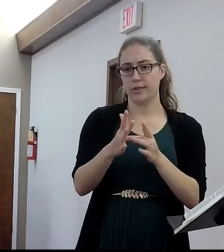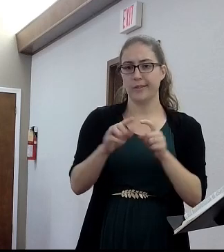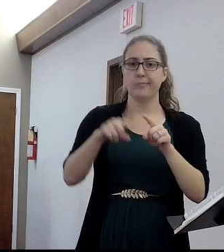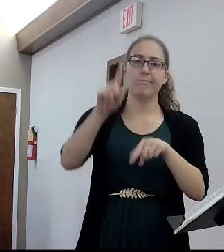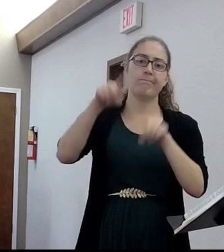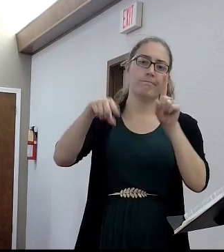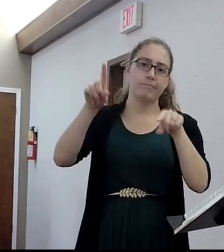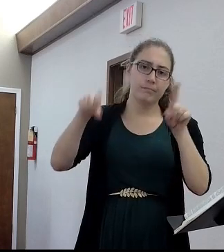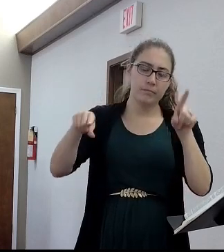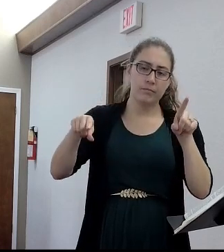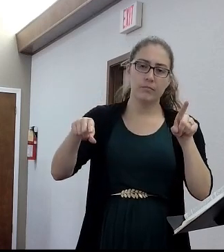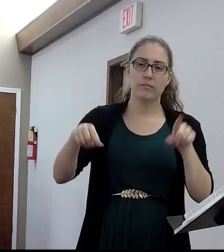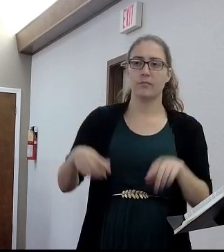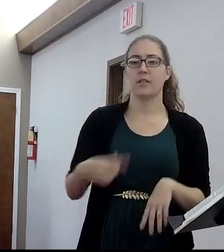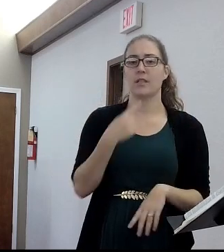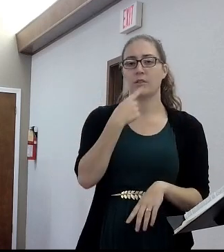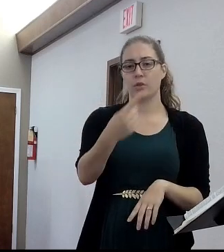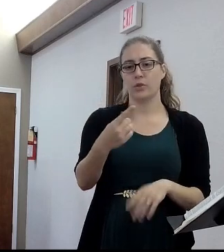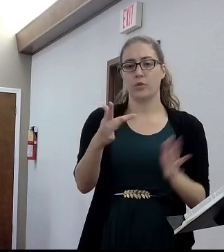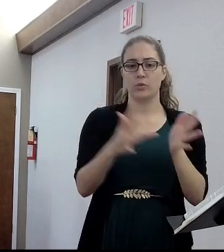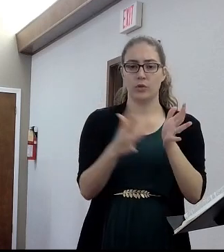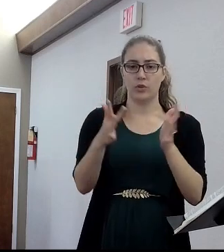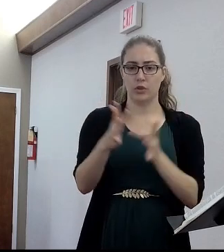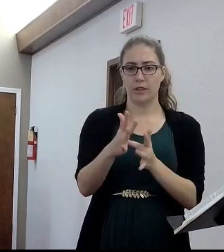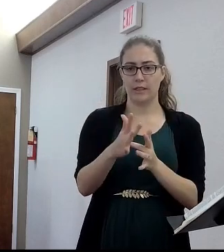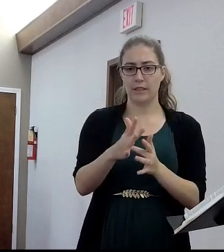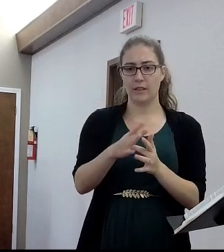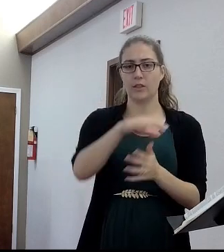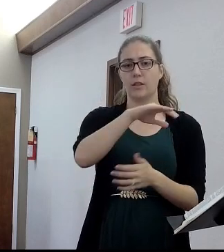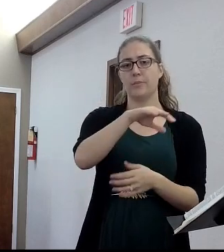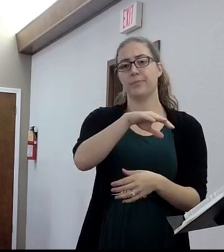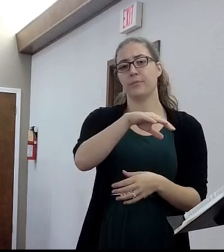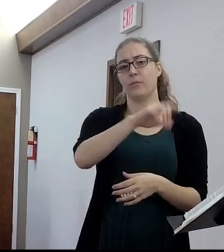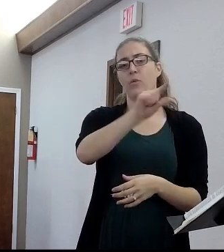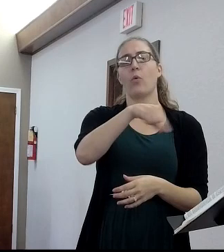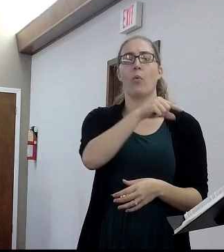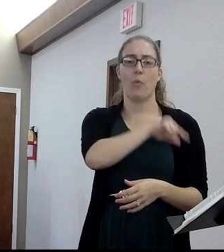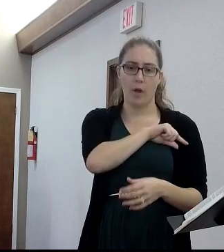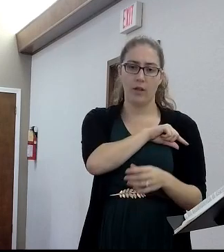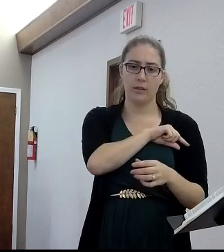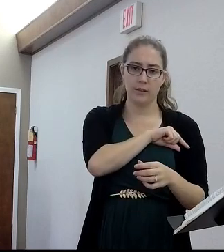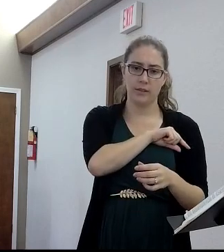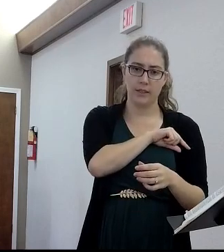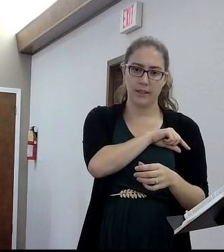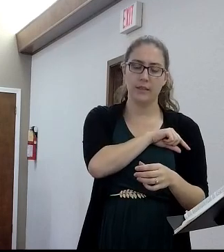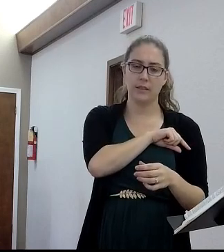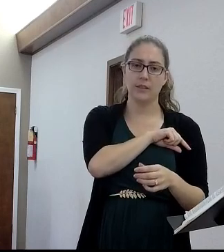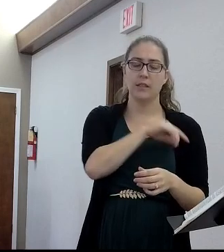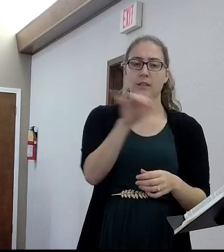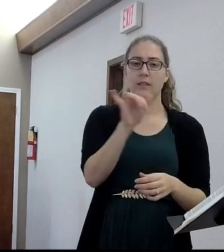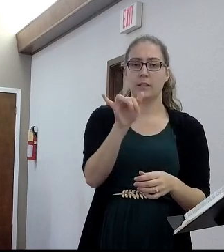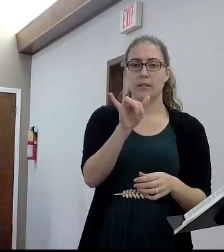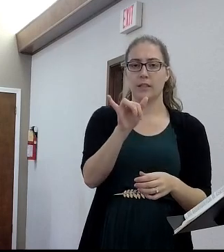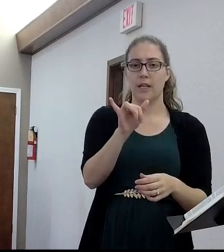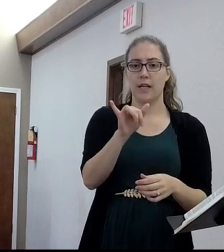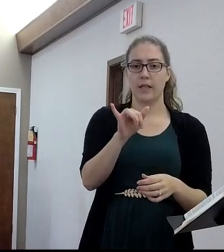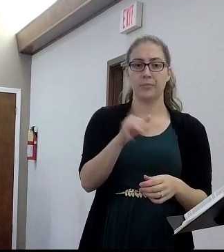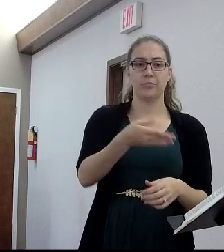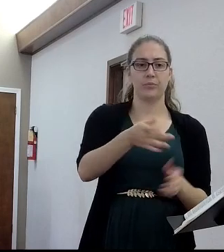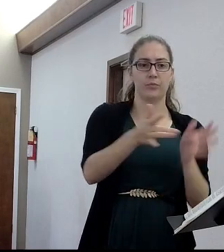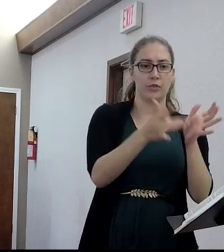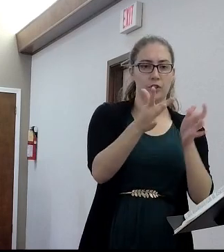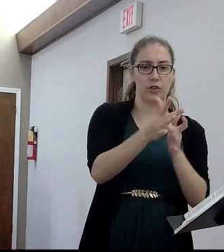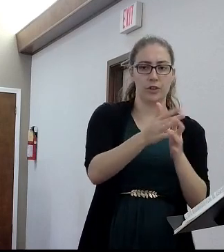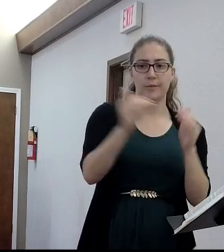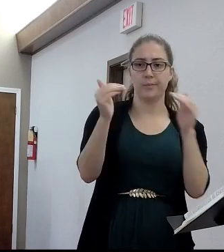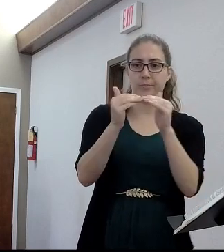and focusing on a particular thing. For instance, we looked at John recently and it portrays Jesus Christ as God. And so, that's the reason